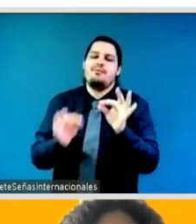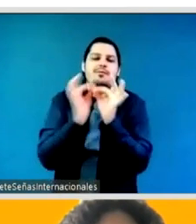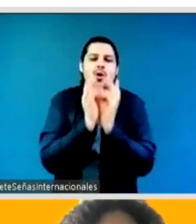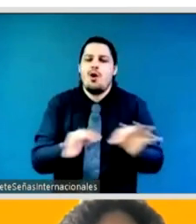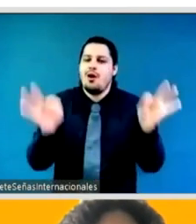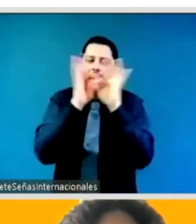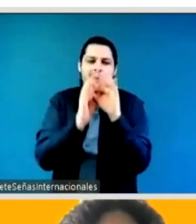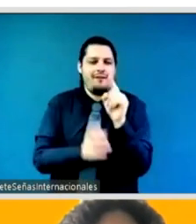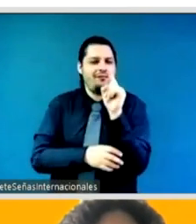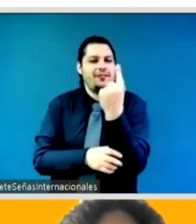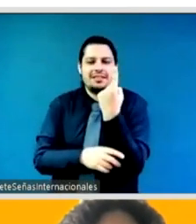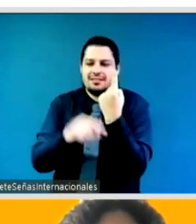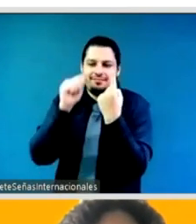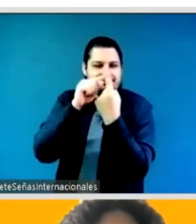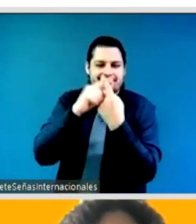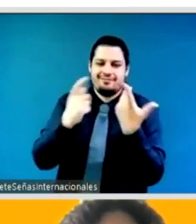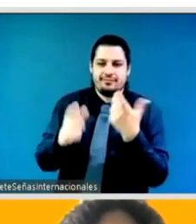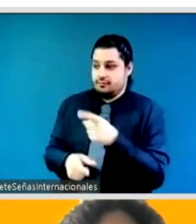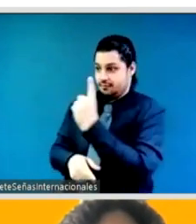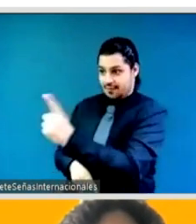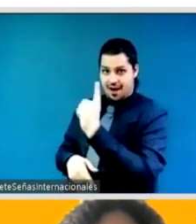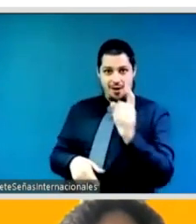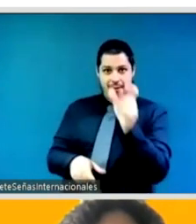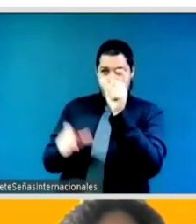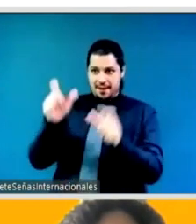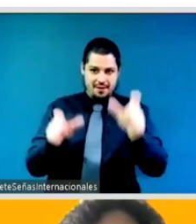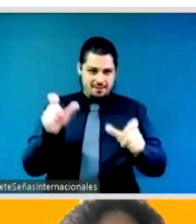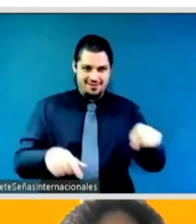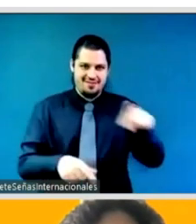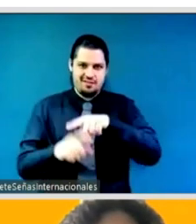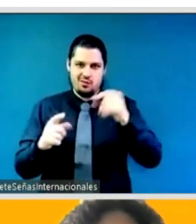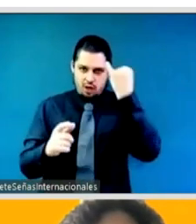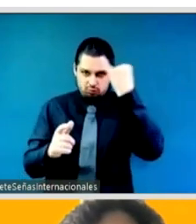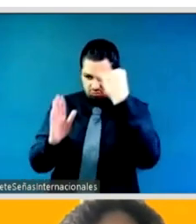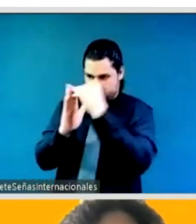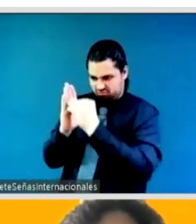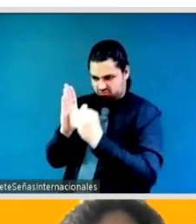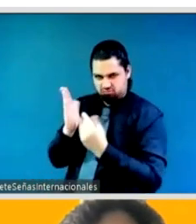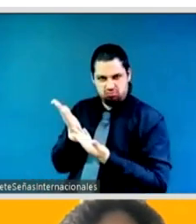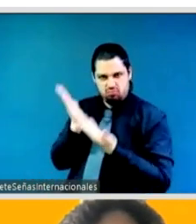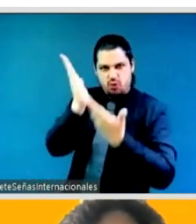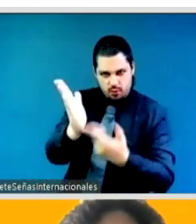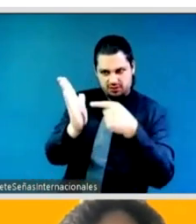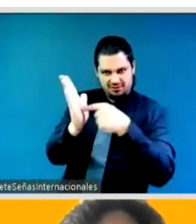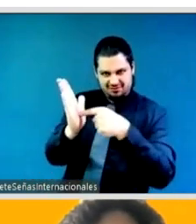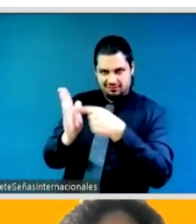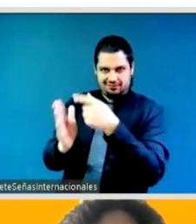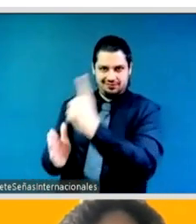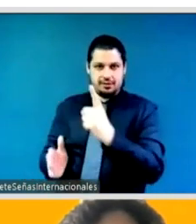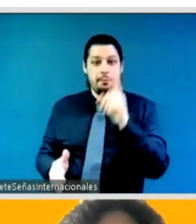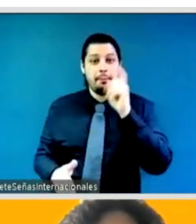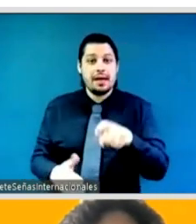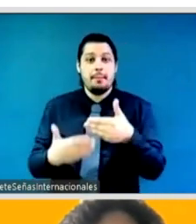developing the blueprint prints and have action themes but that's the commitment makers come in to really also